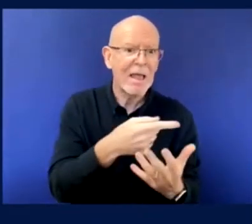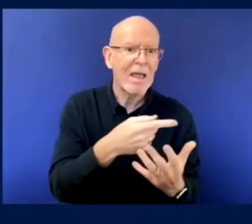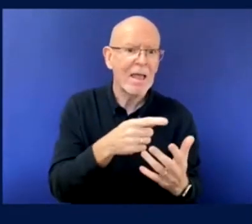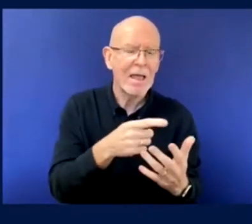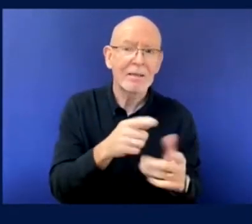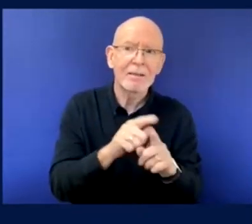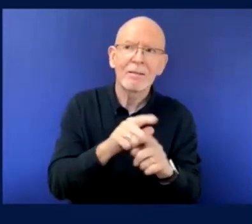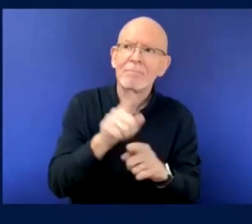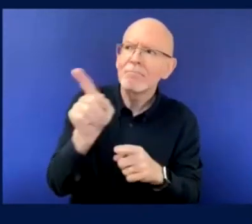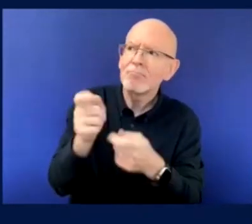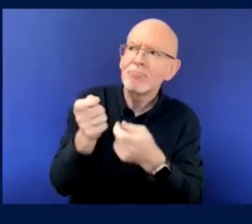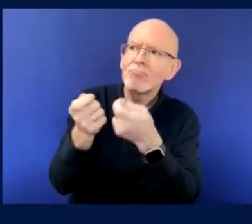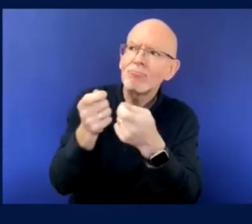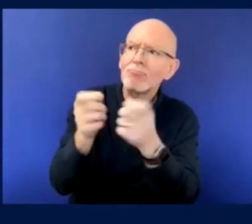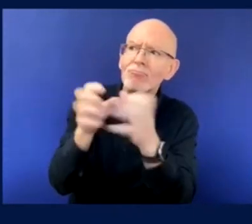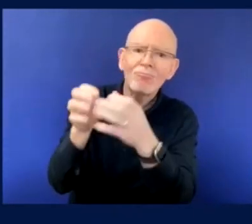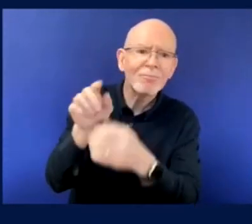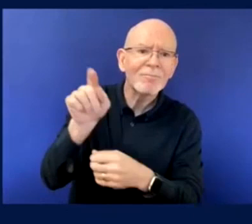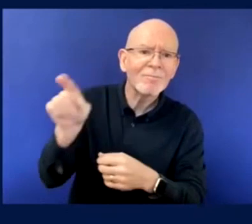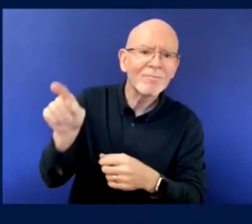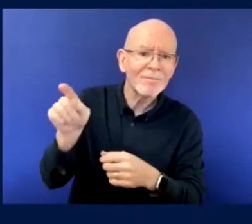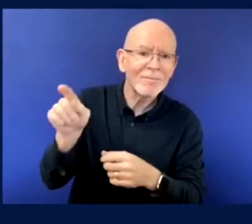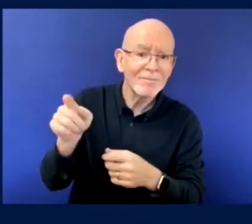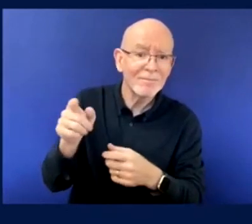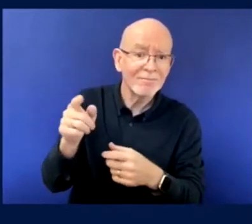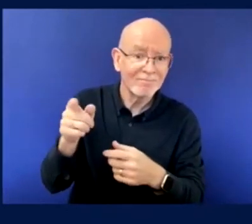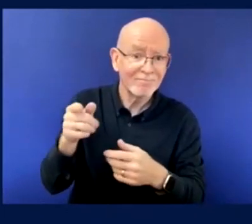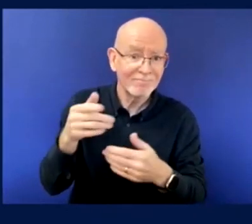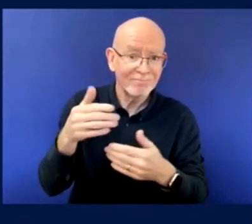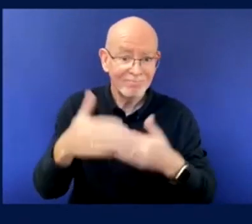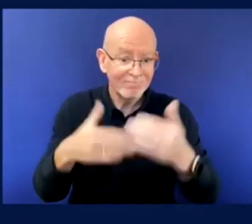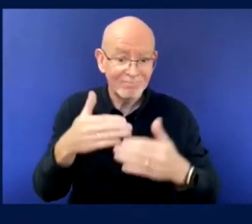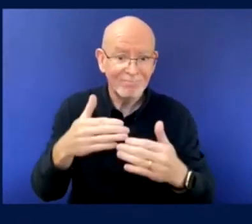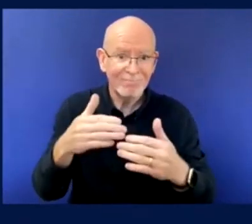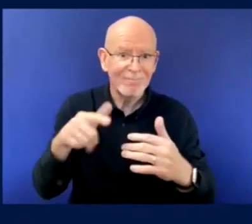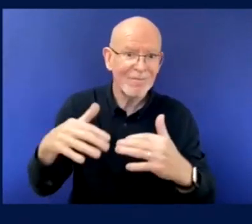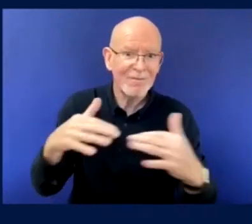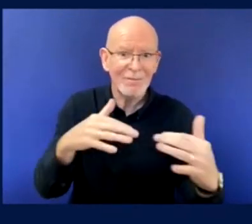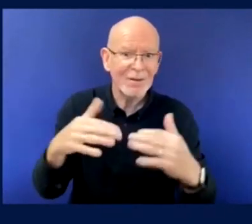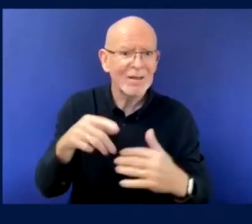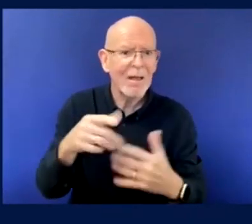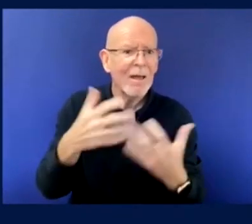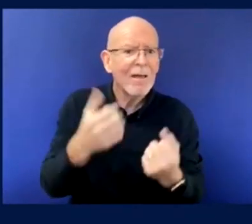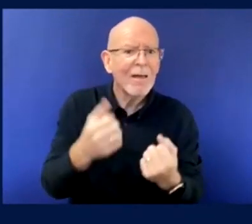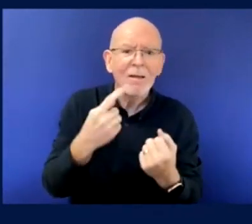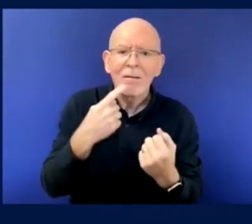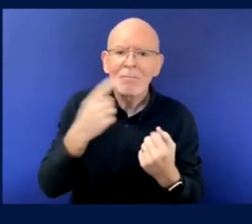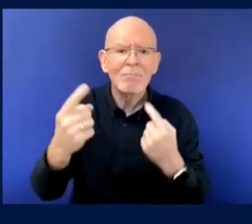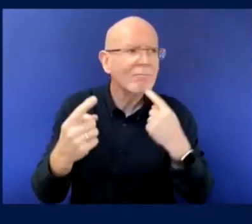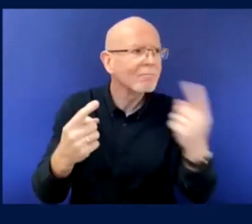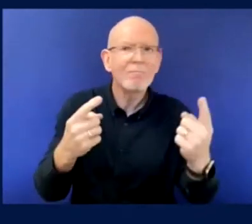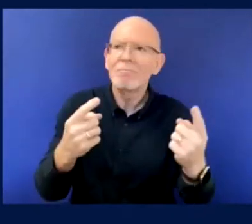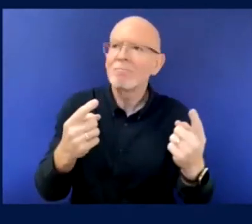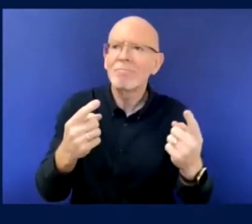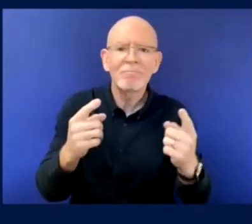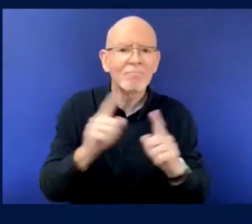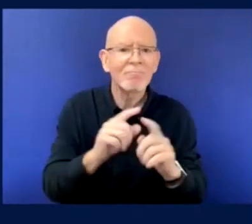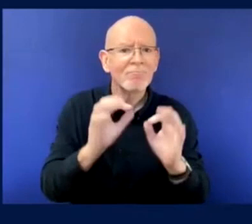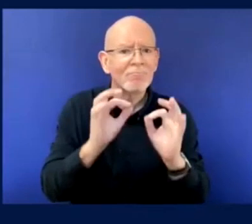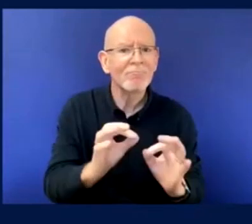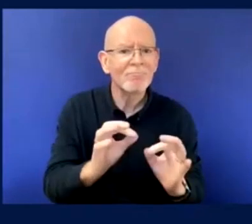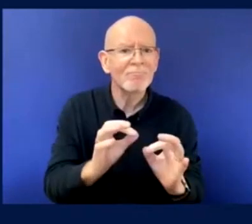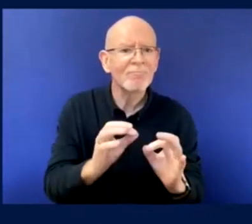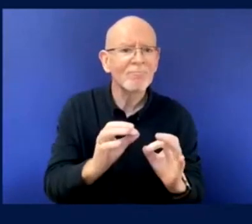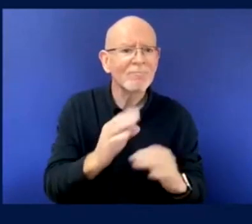that, uh, try to welcome everyone at your stadium. And I mean, everyone, um, disabled people and non-disabled